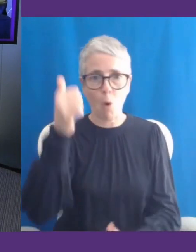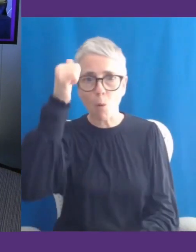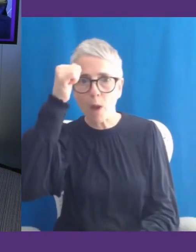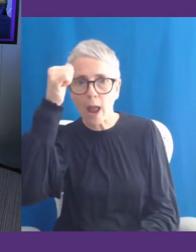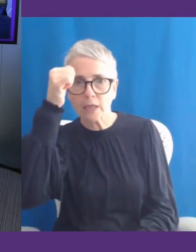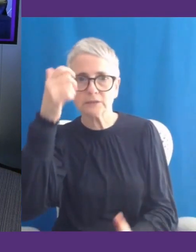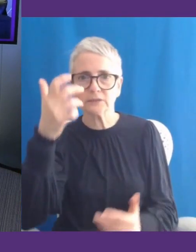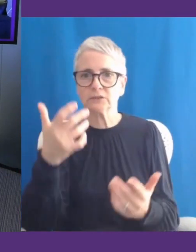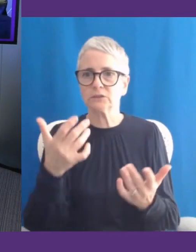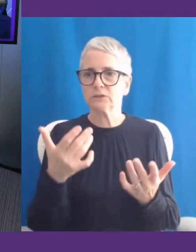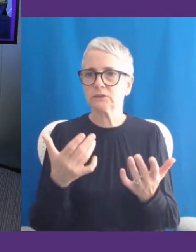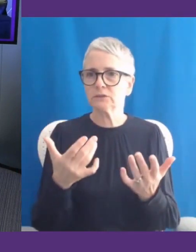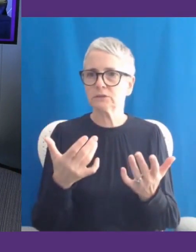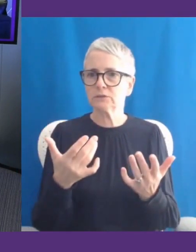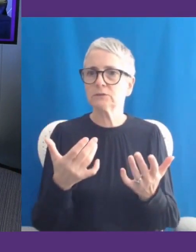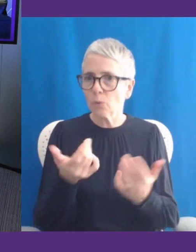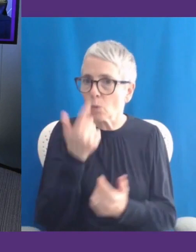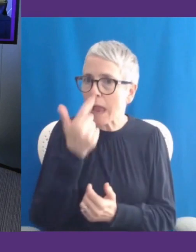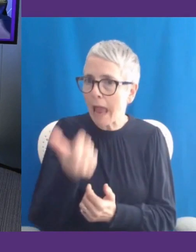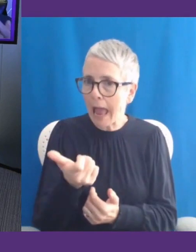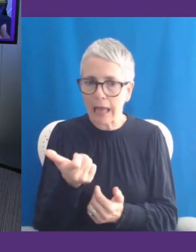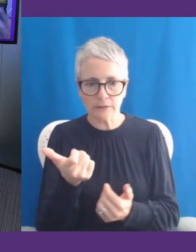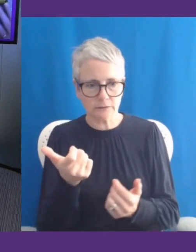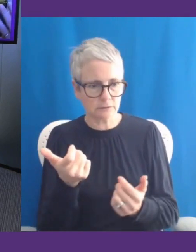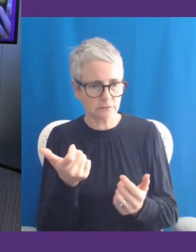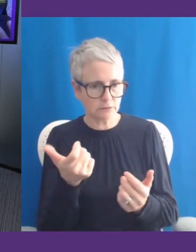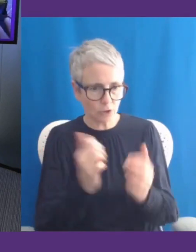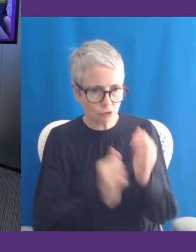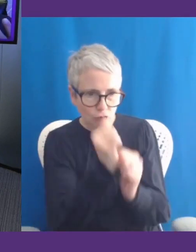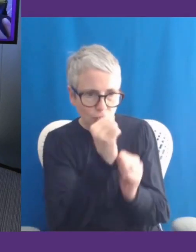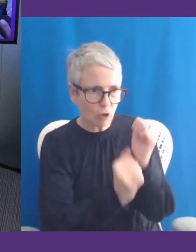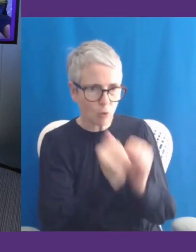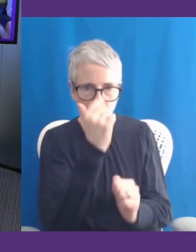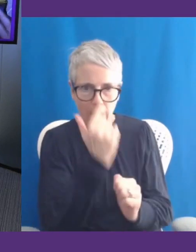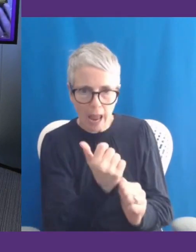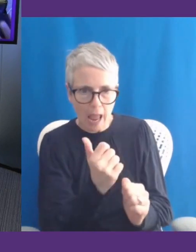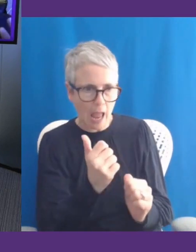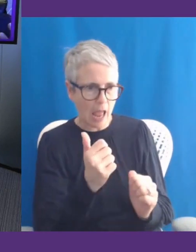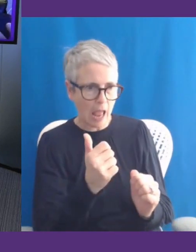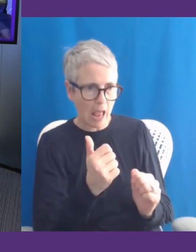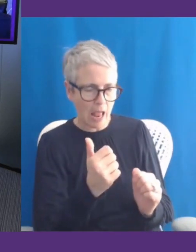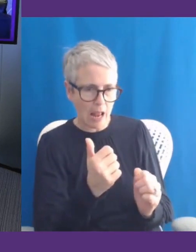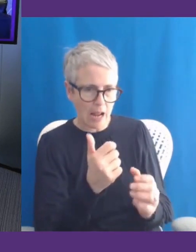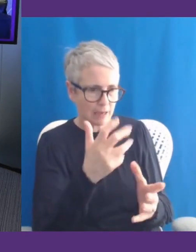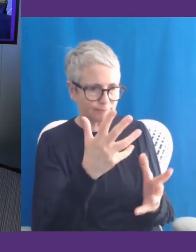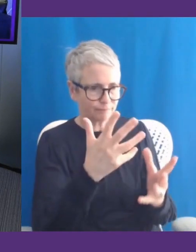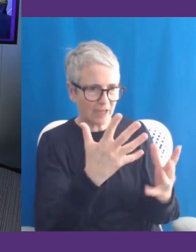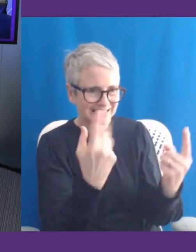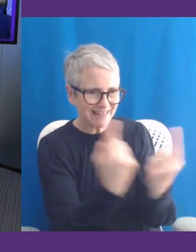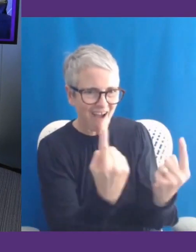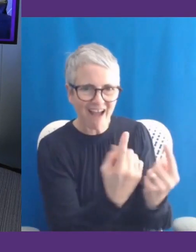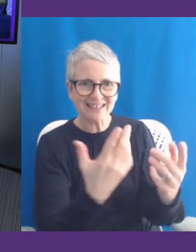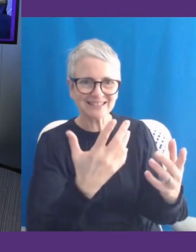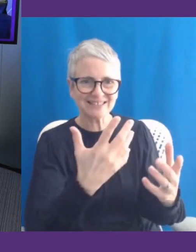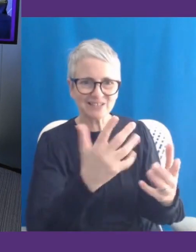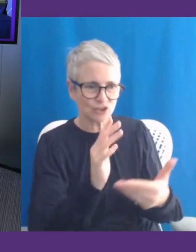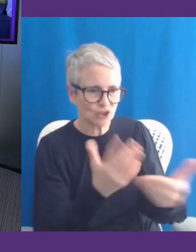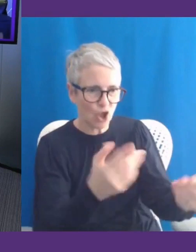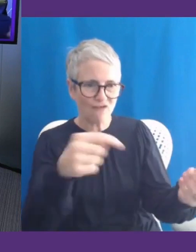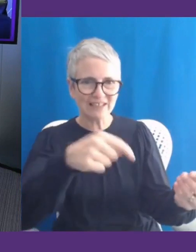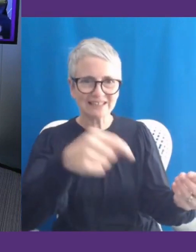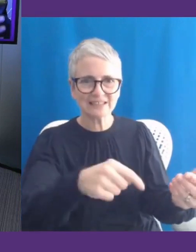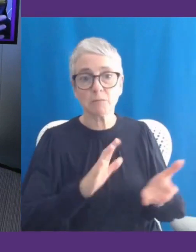great things built in to many devices and services. Now, I think there are great things built into many Microsoft products.